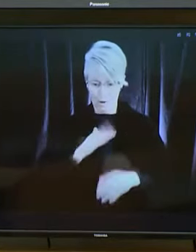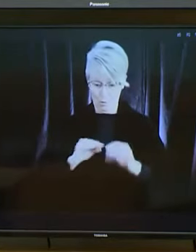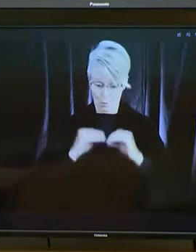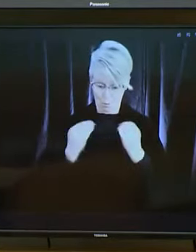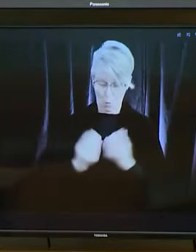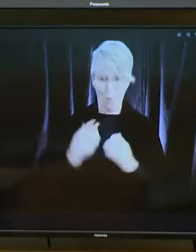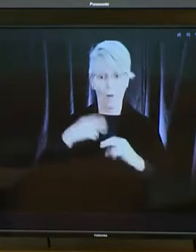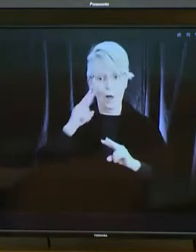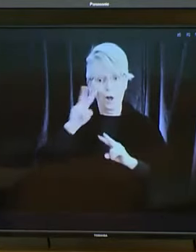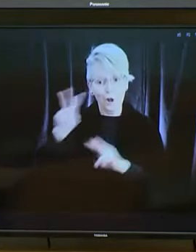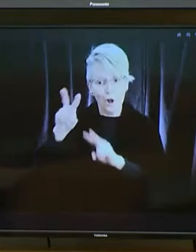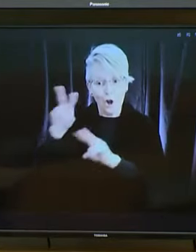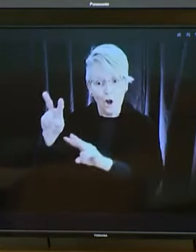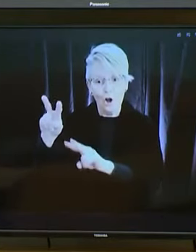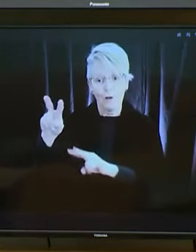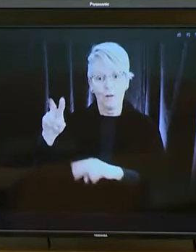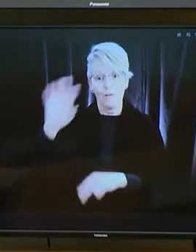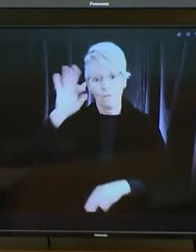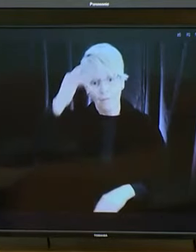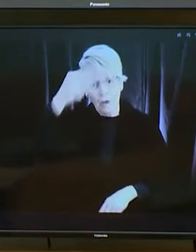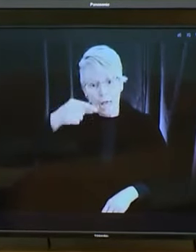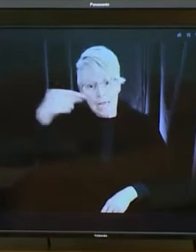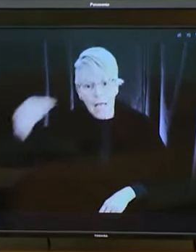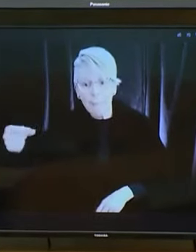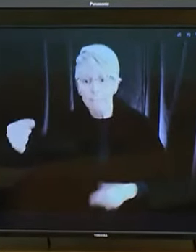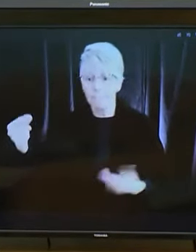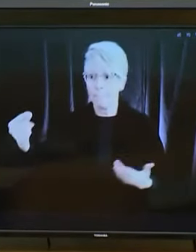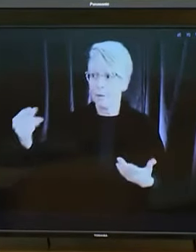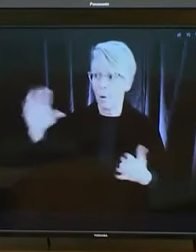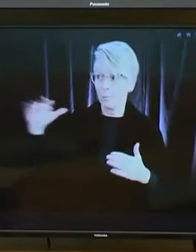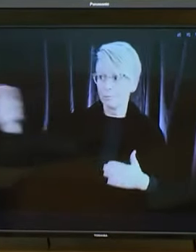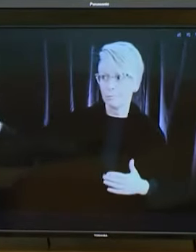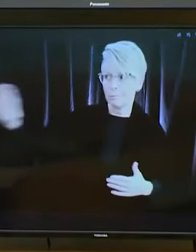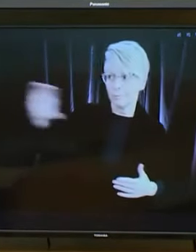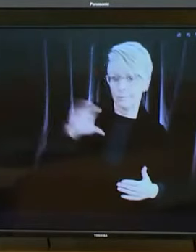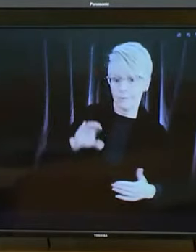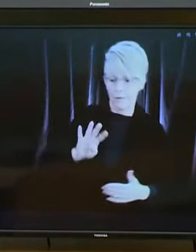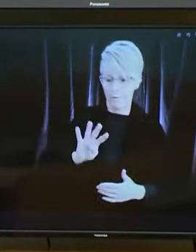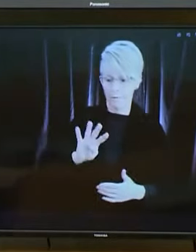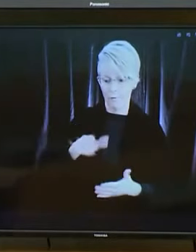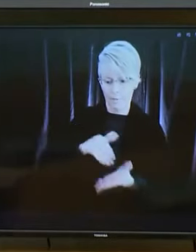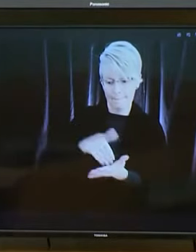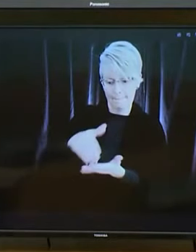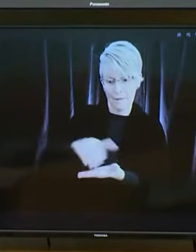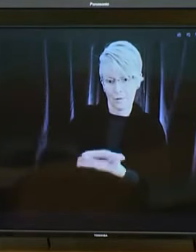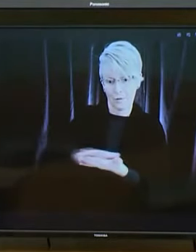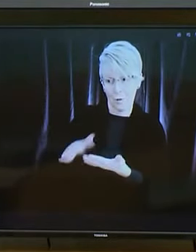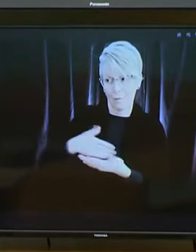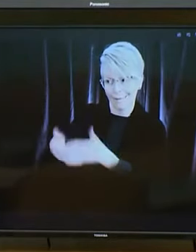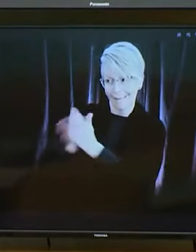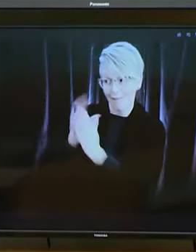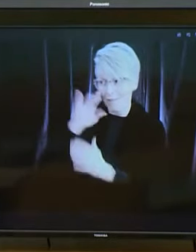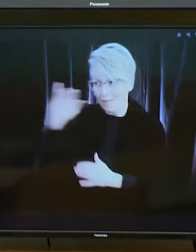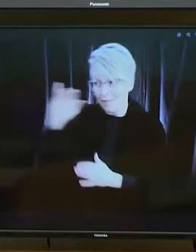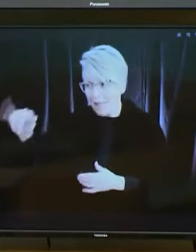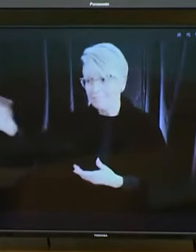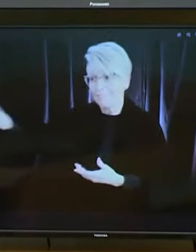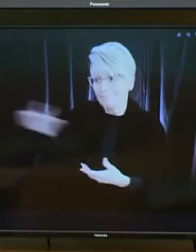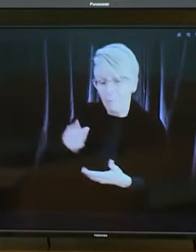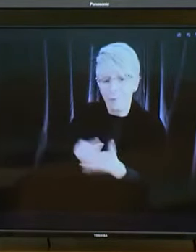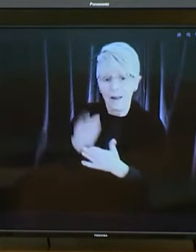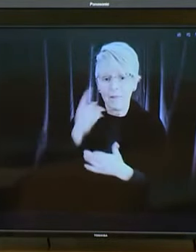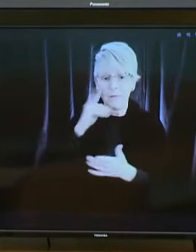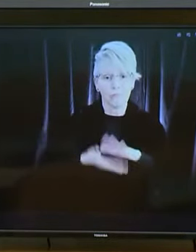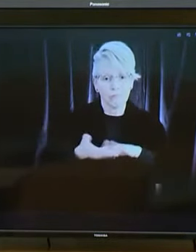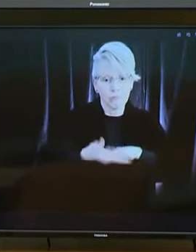to the federal government to um come up with the with the 45 million dollars that we have asked for plus some operating funding and